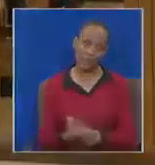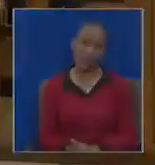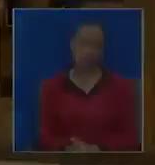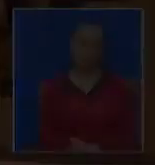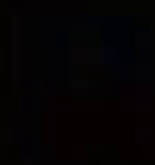up.